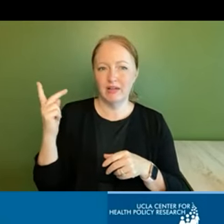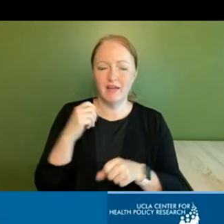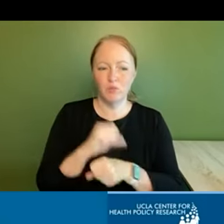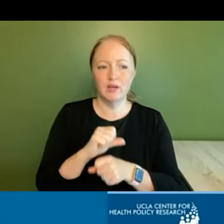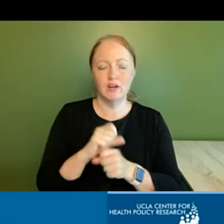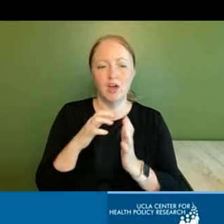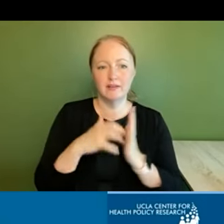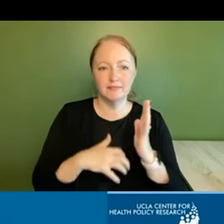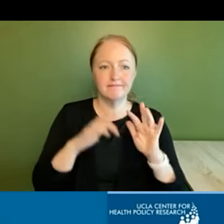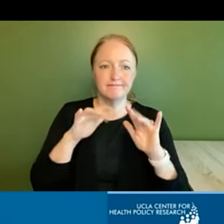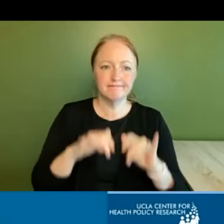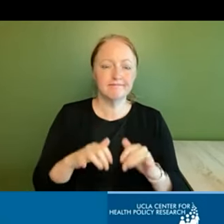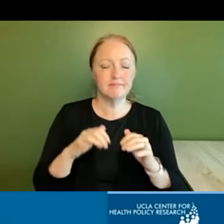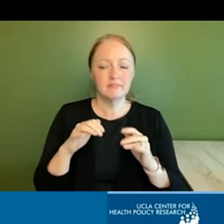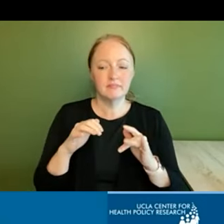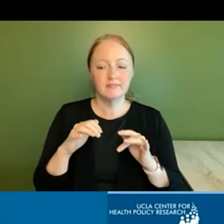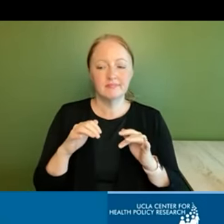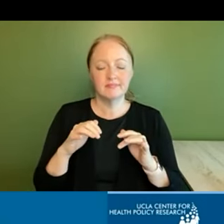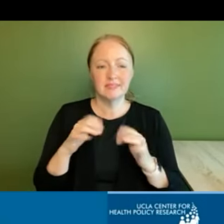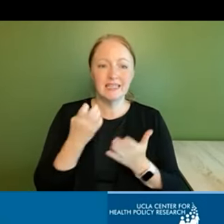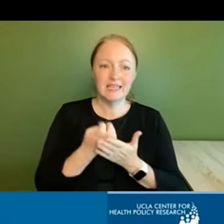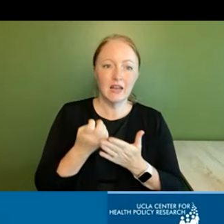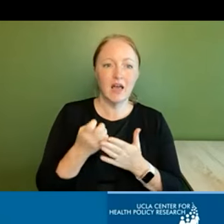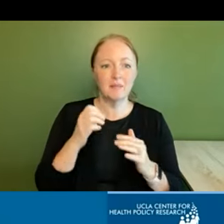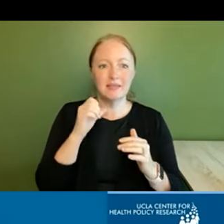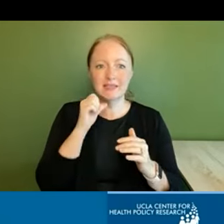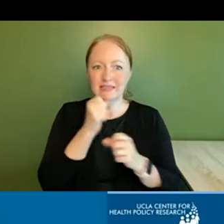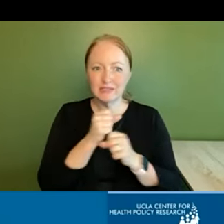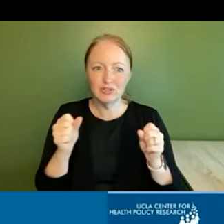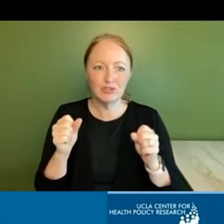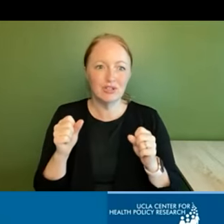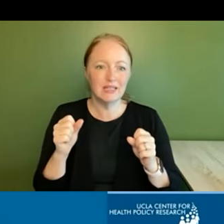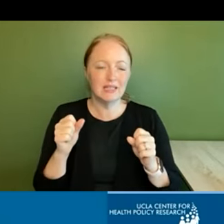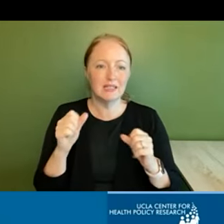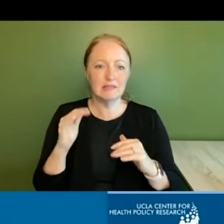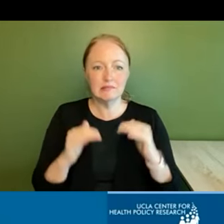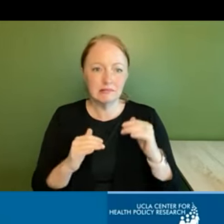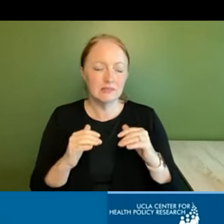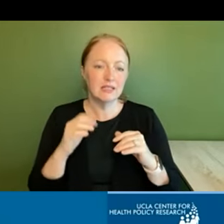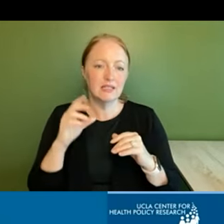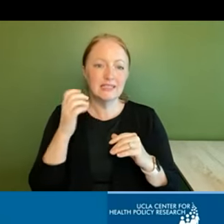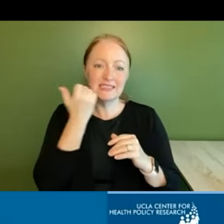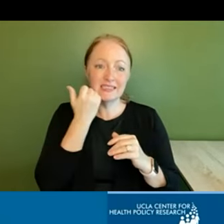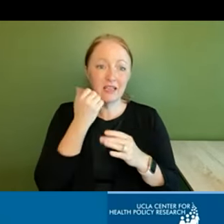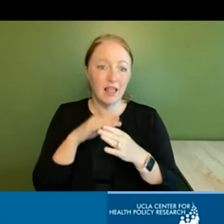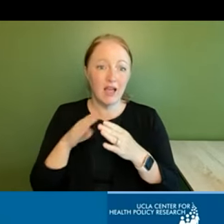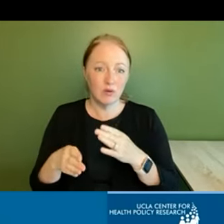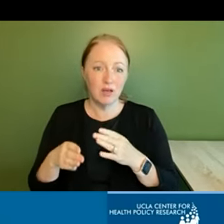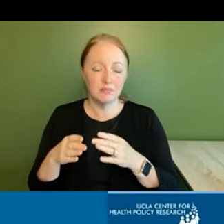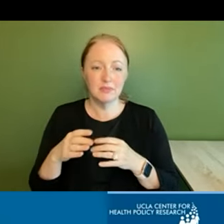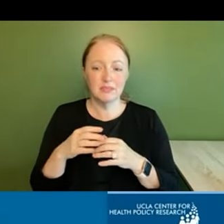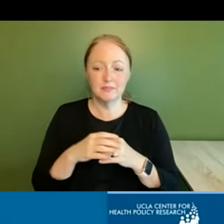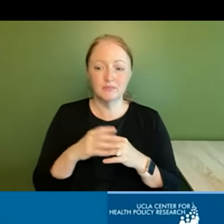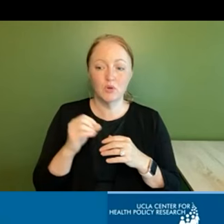manuscript looking at um economic insecurity and um dental outcomes and